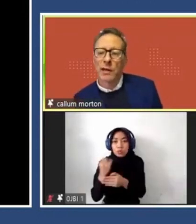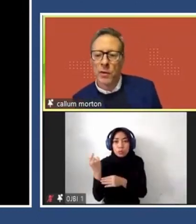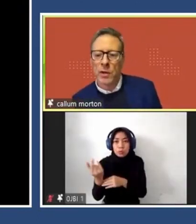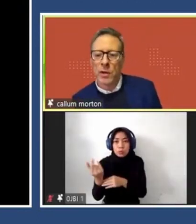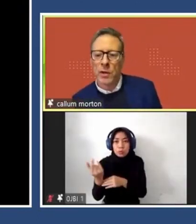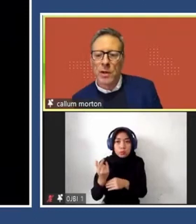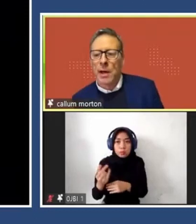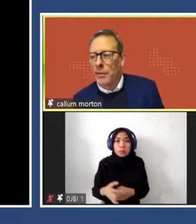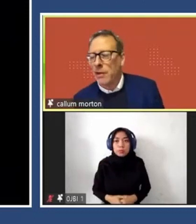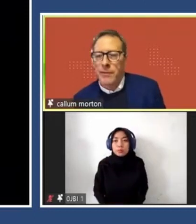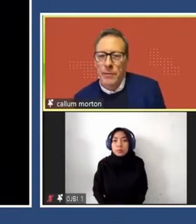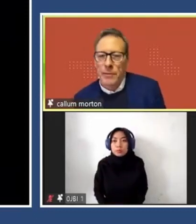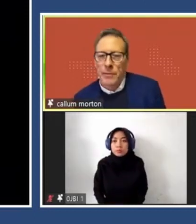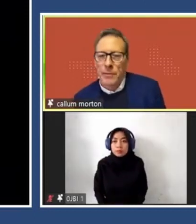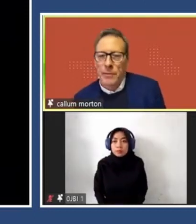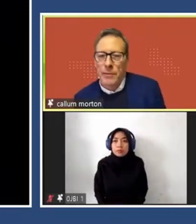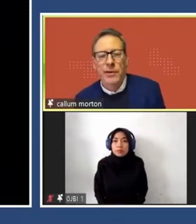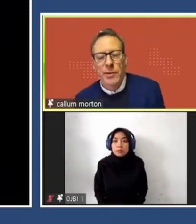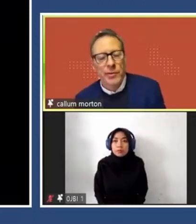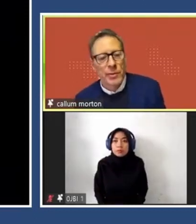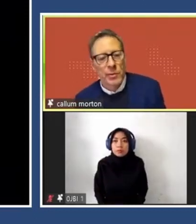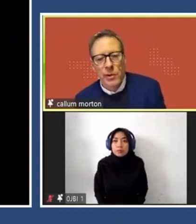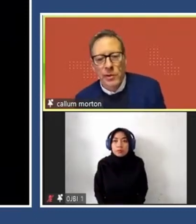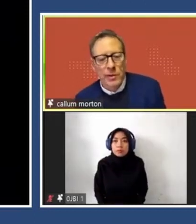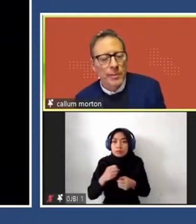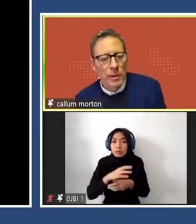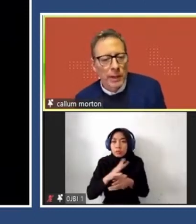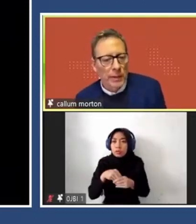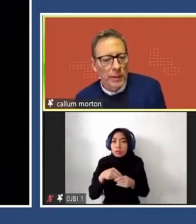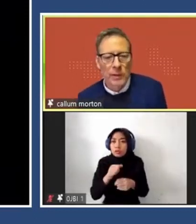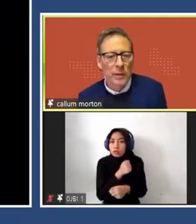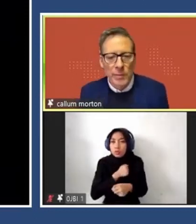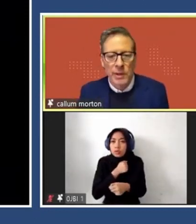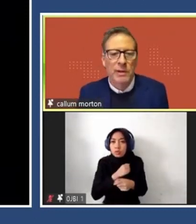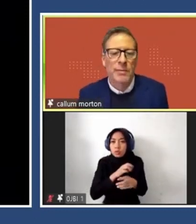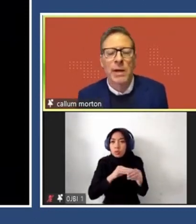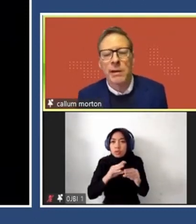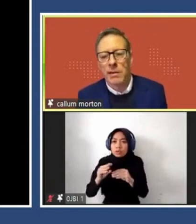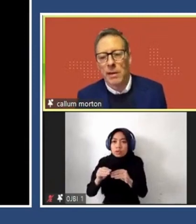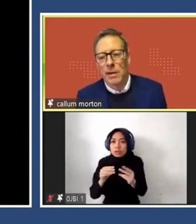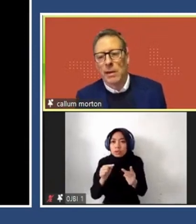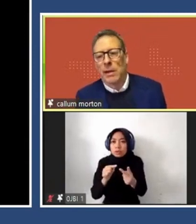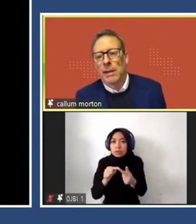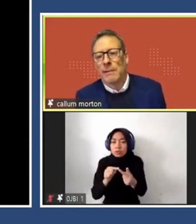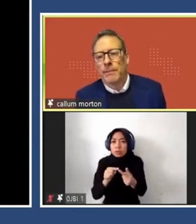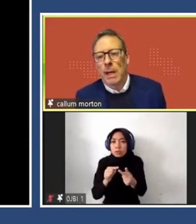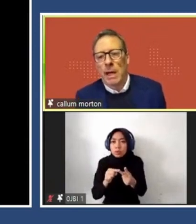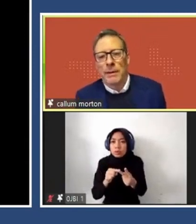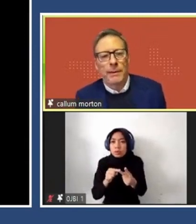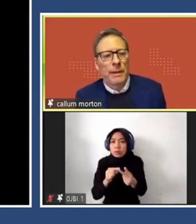for. And these can be from socially engaged, integrated participatory work to symbolic, you know, objects in space.